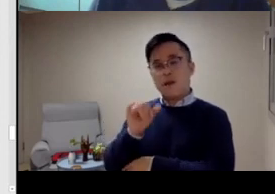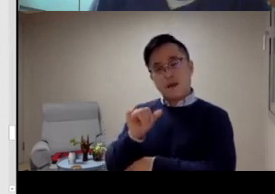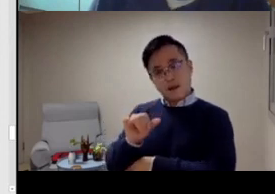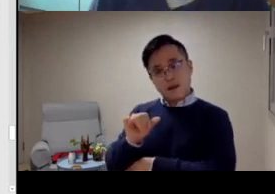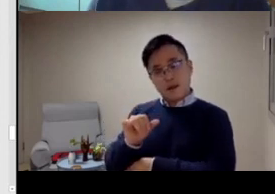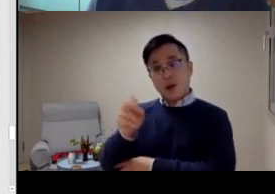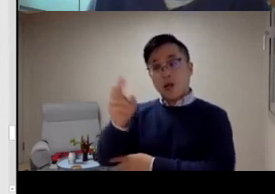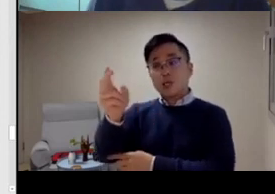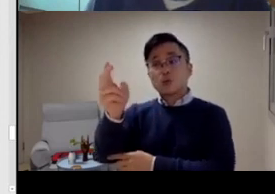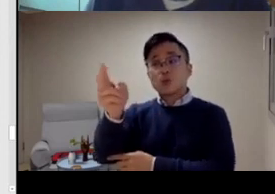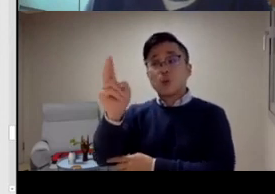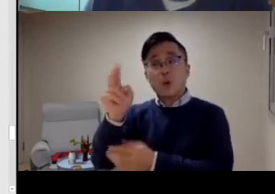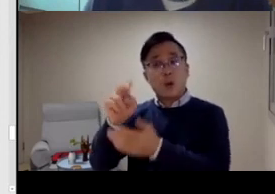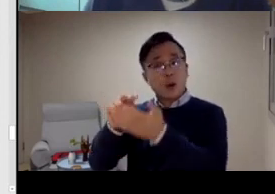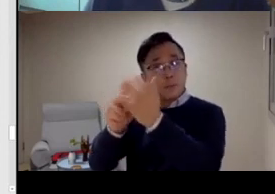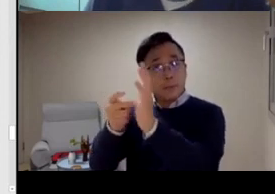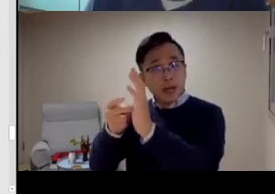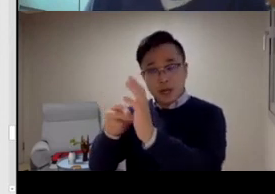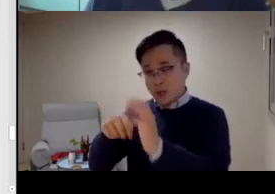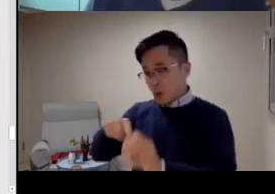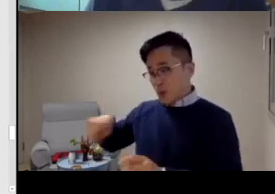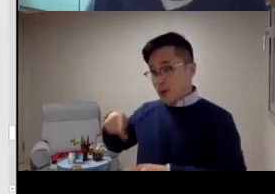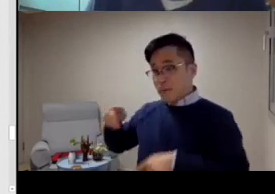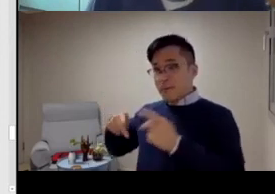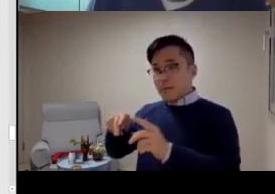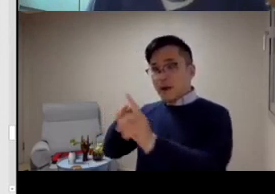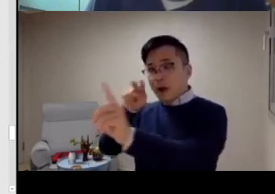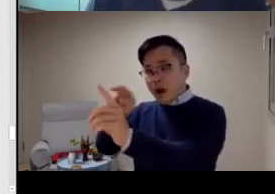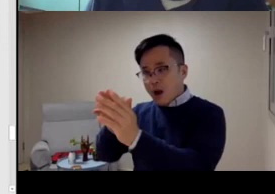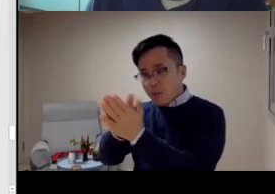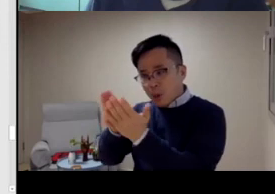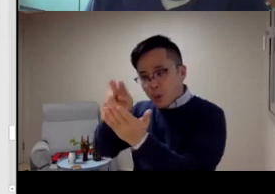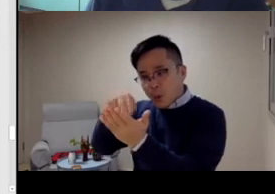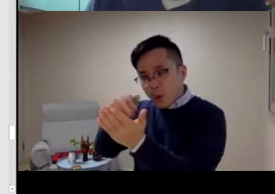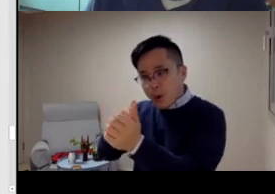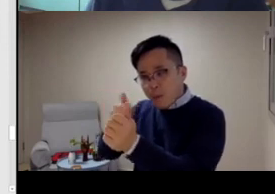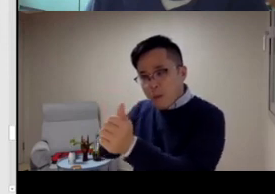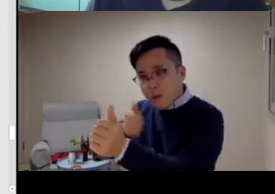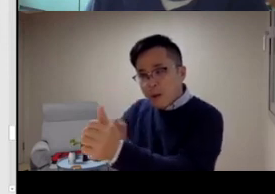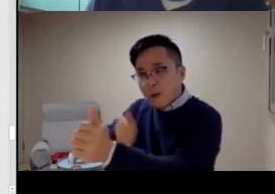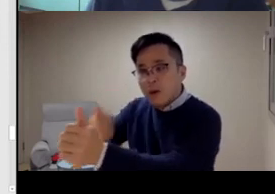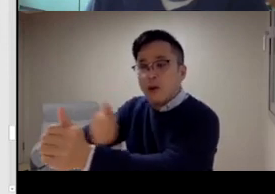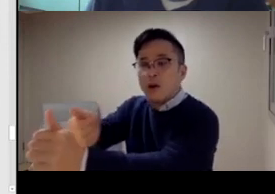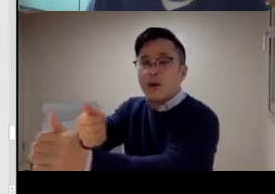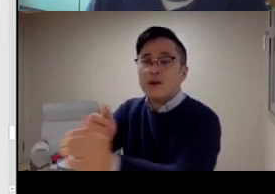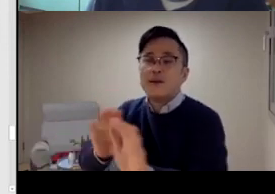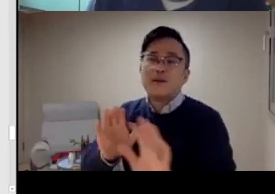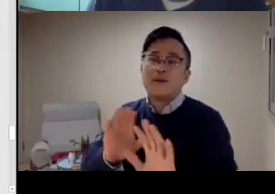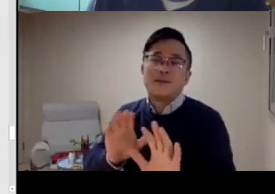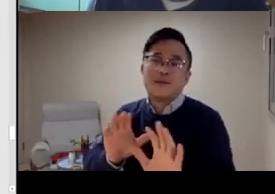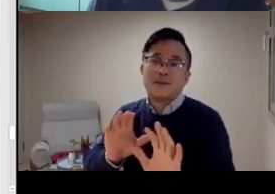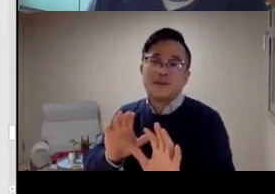So the story that we've told about Korea for the past 20 years,